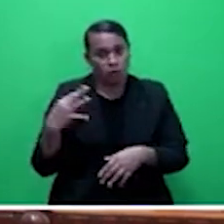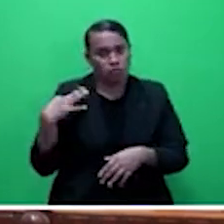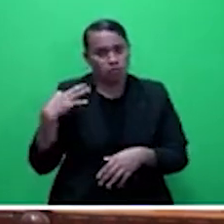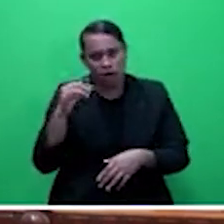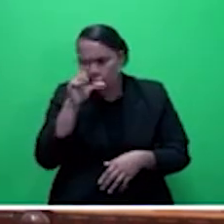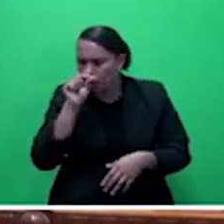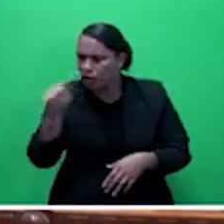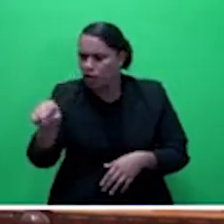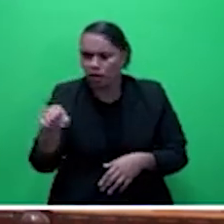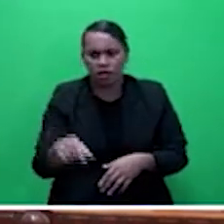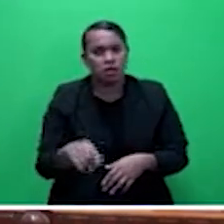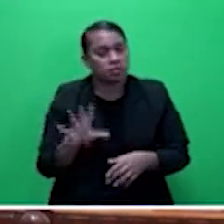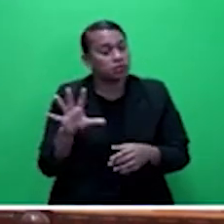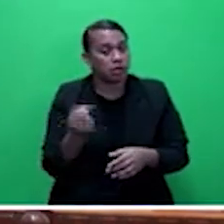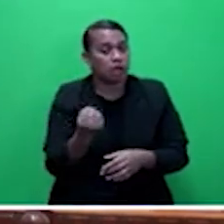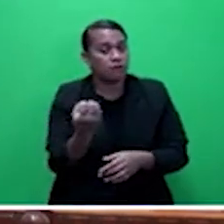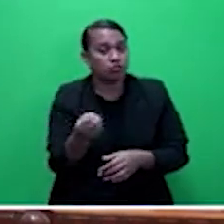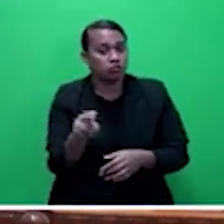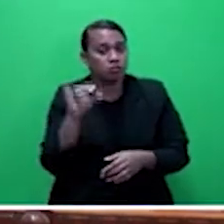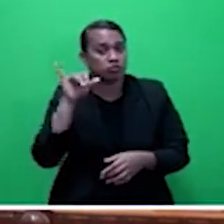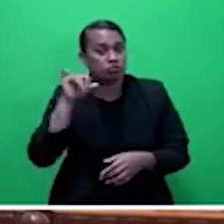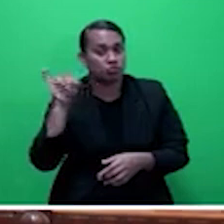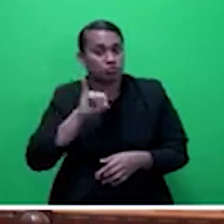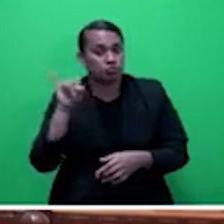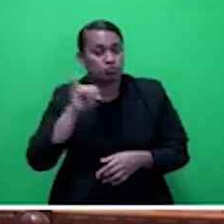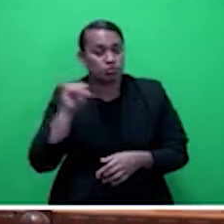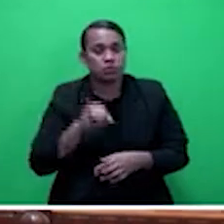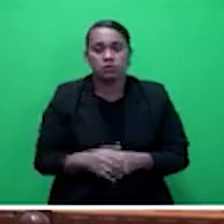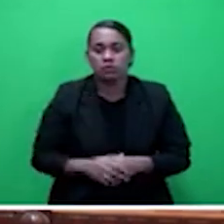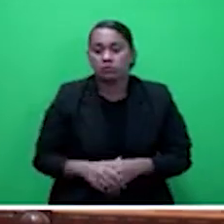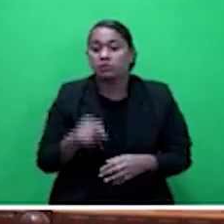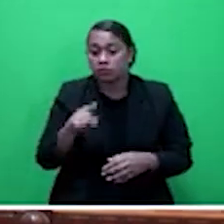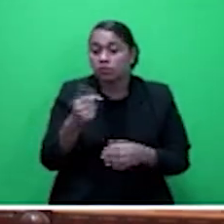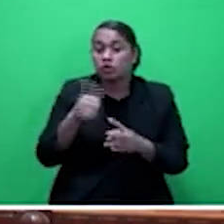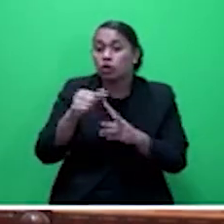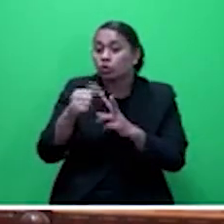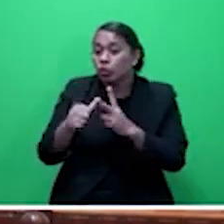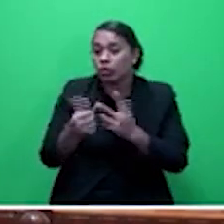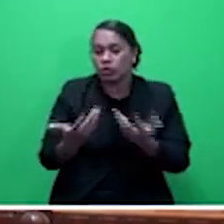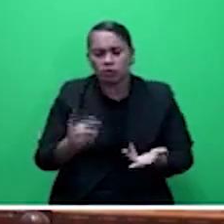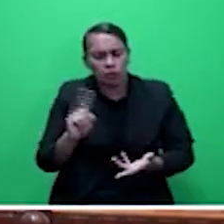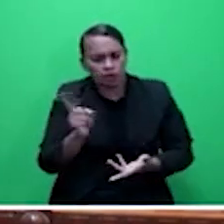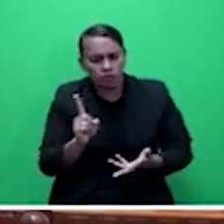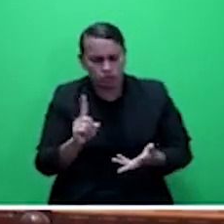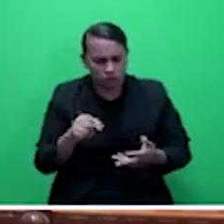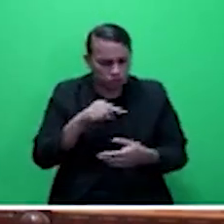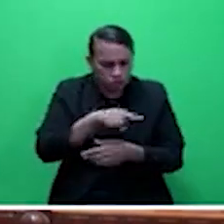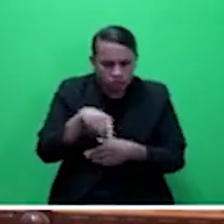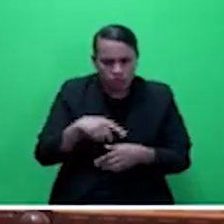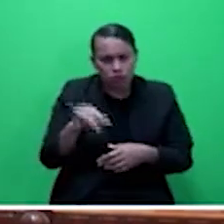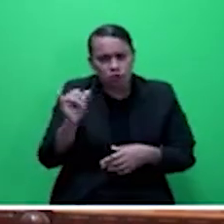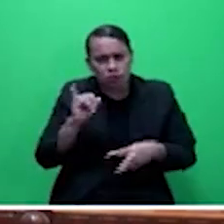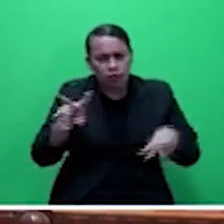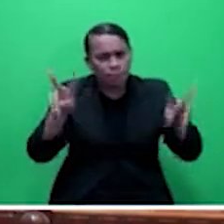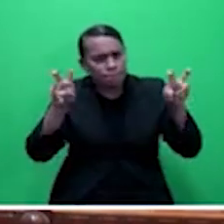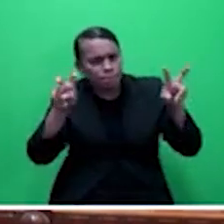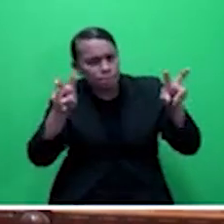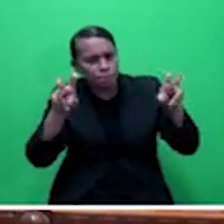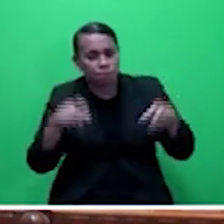In general insurance, Honourable Speaker, the penetration is most poor,